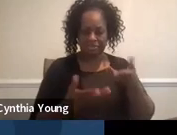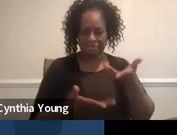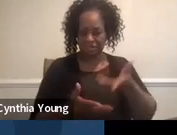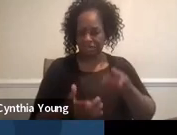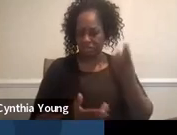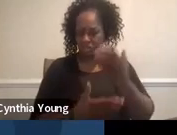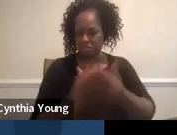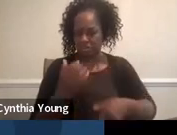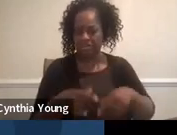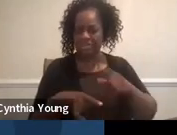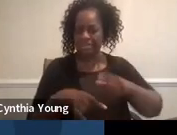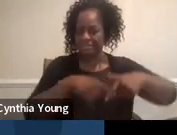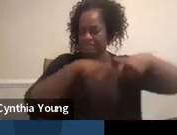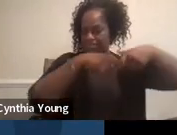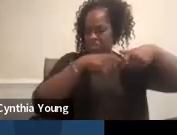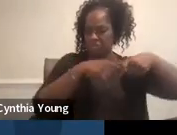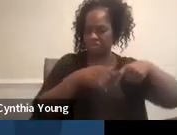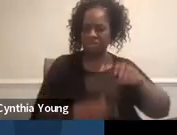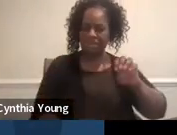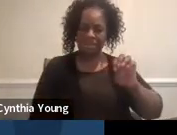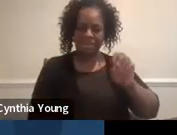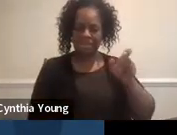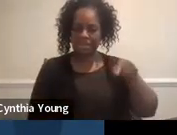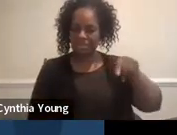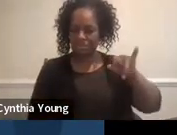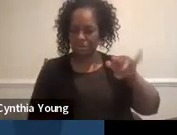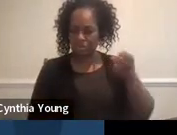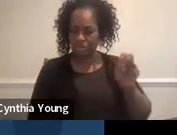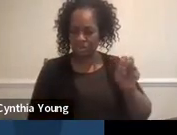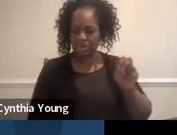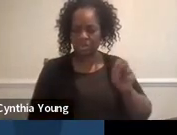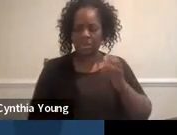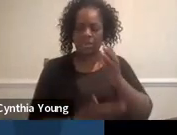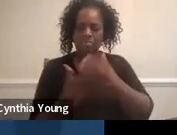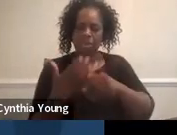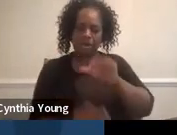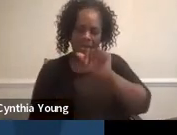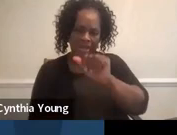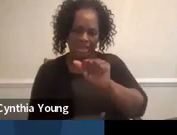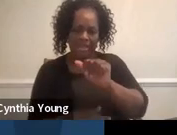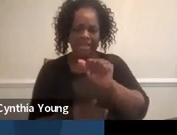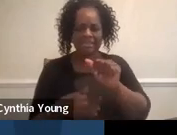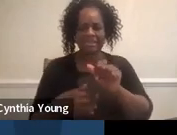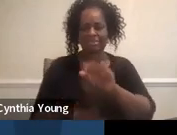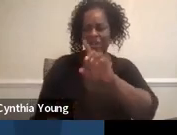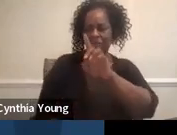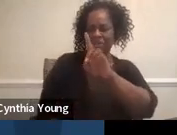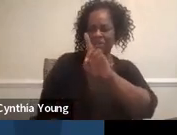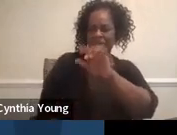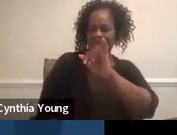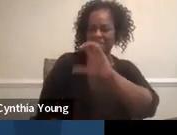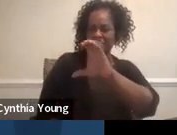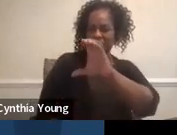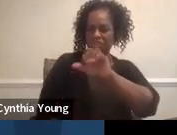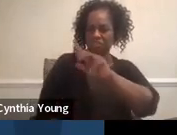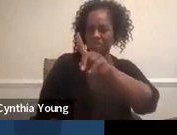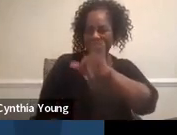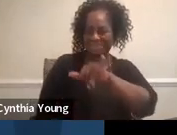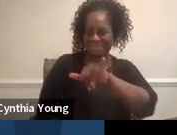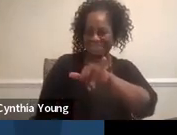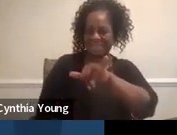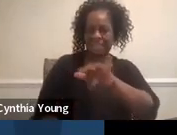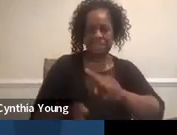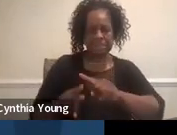So part 4A is about significant discrepancy of special ed